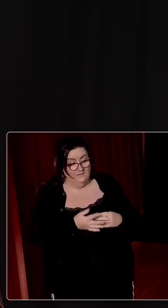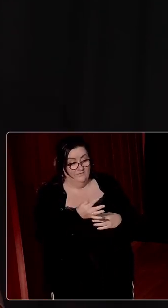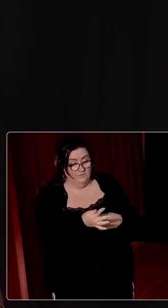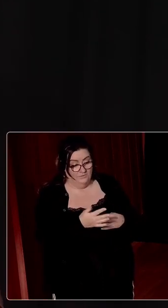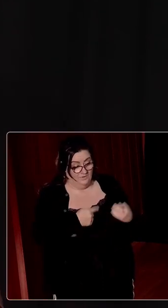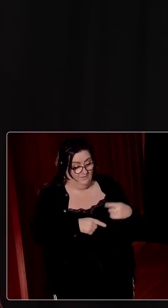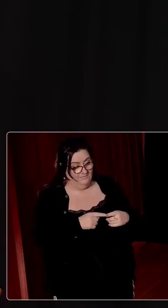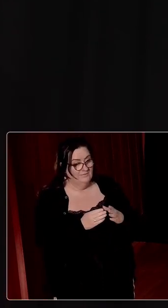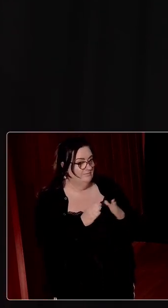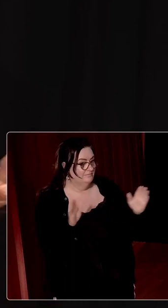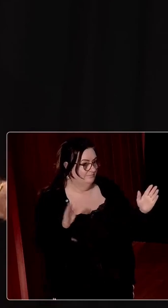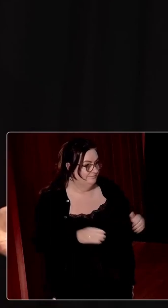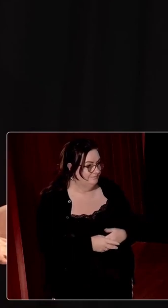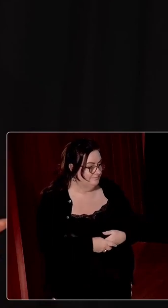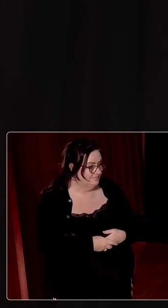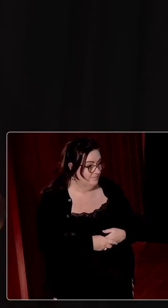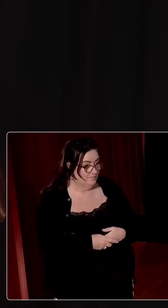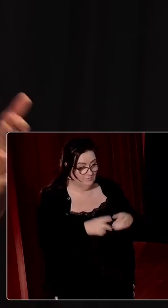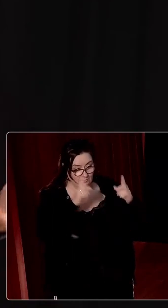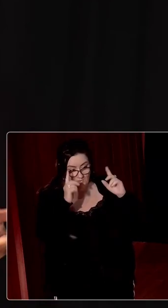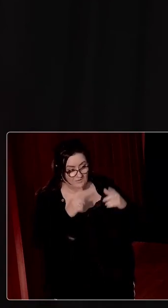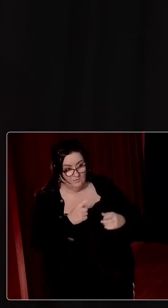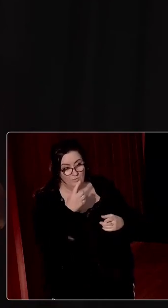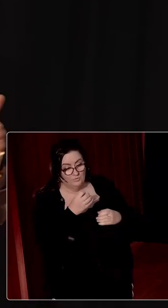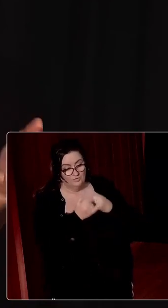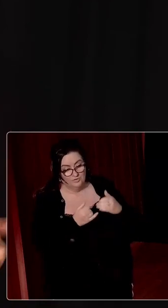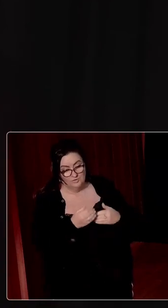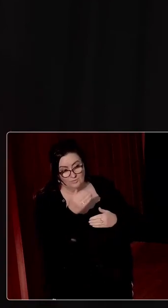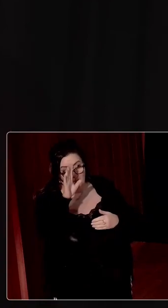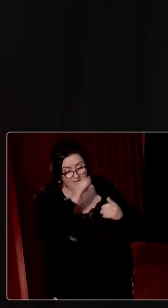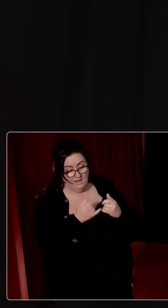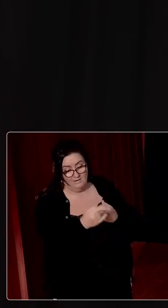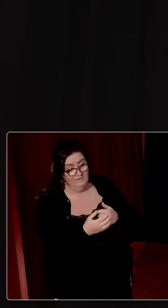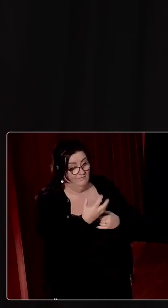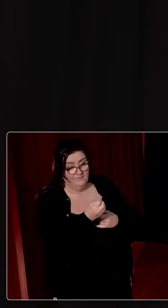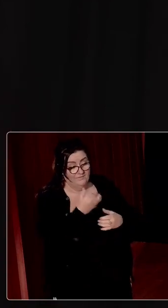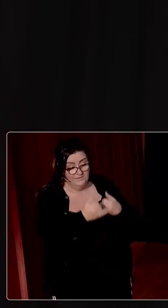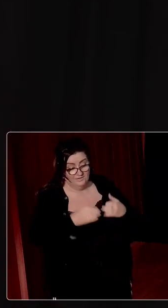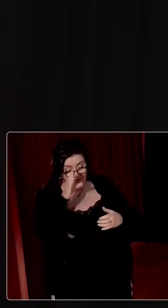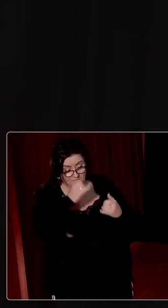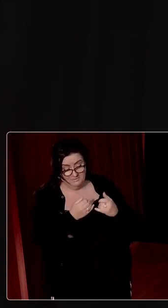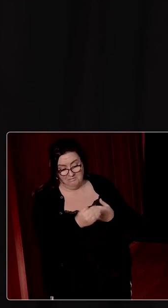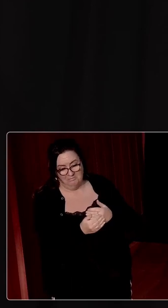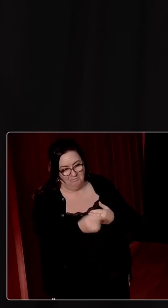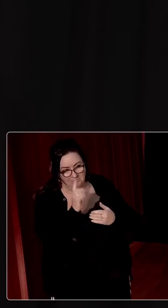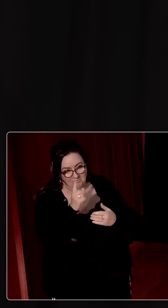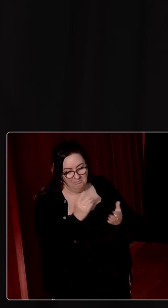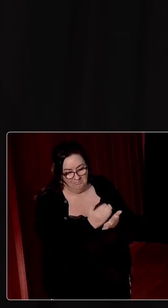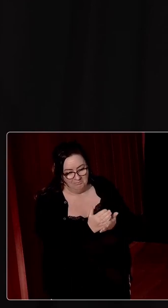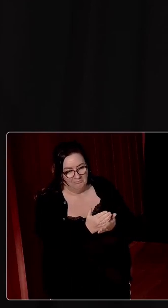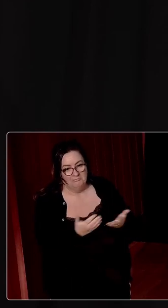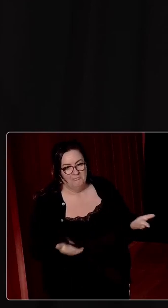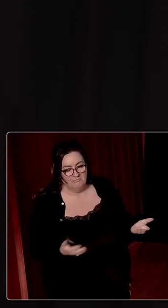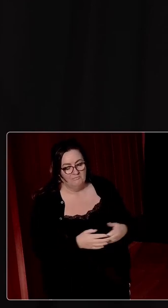island is still very open. We have no idea what another 100 years looks like, what 50 years looks like. I think